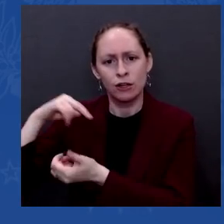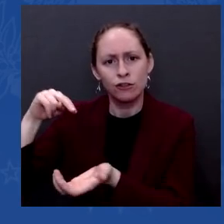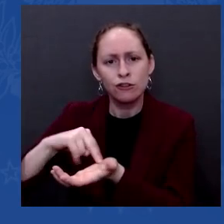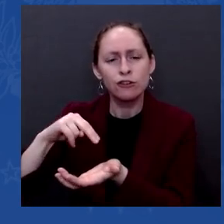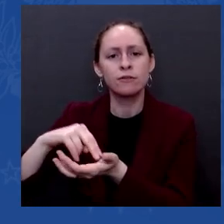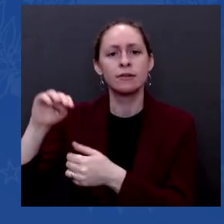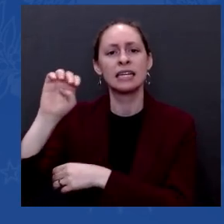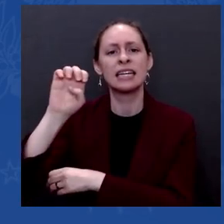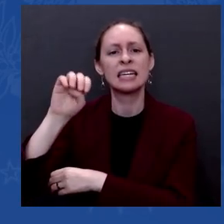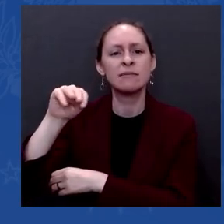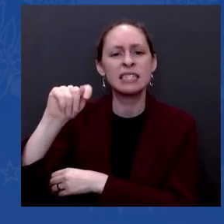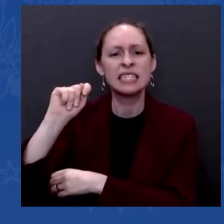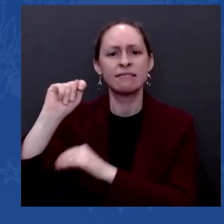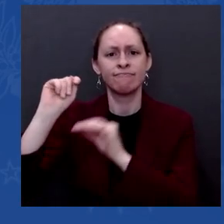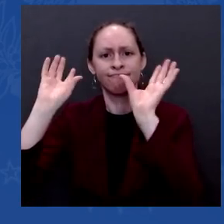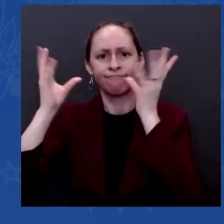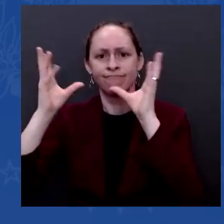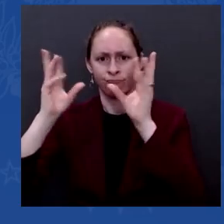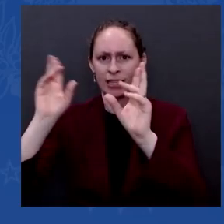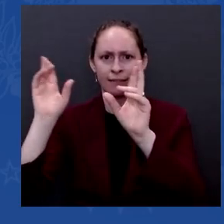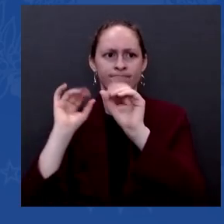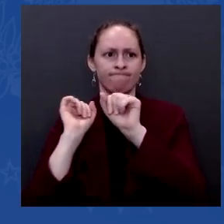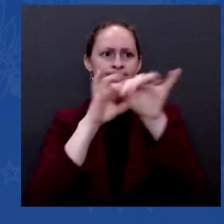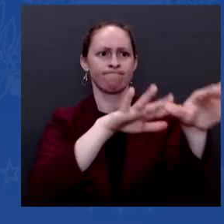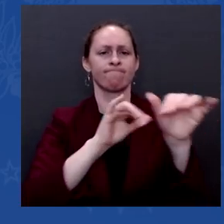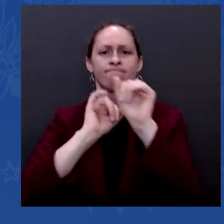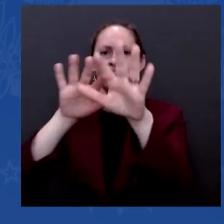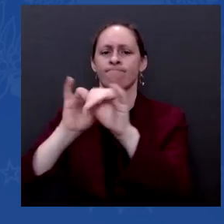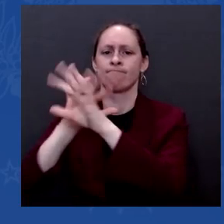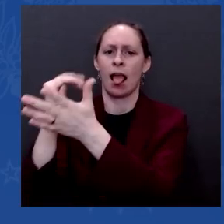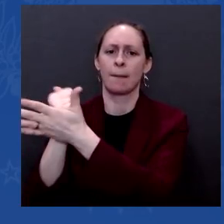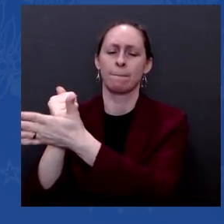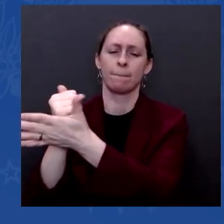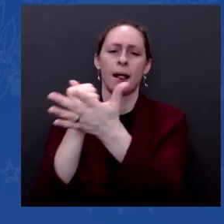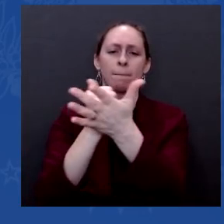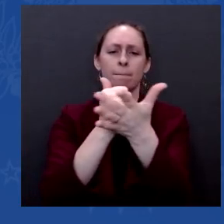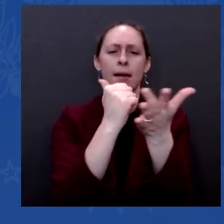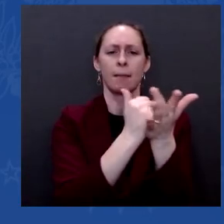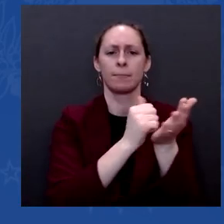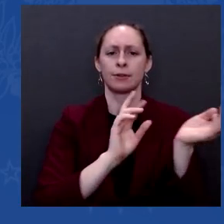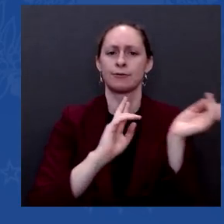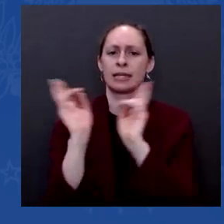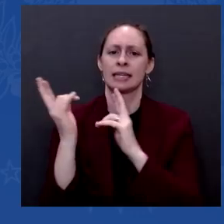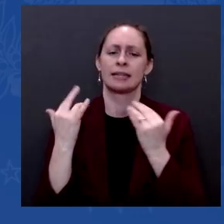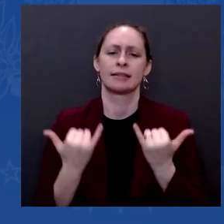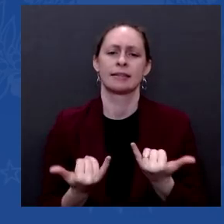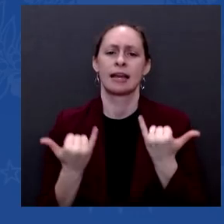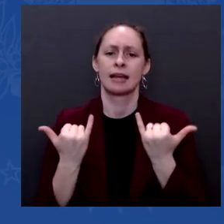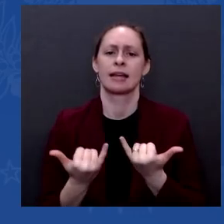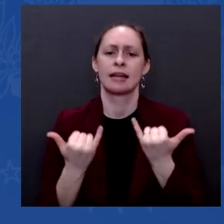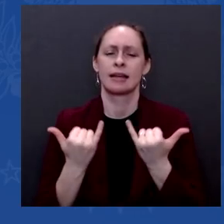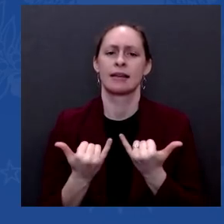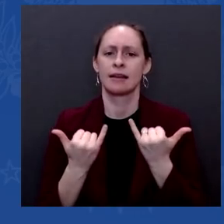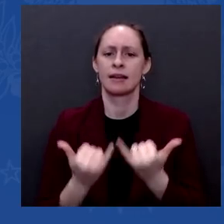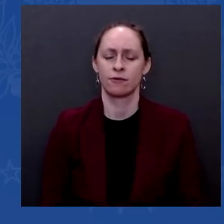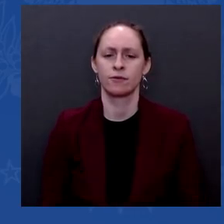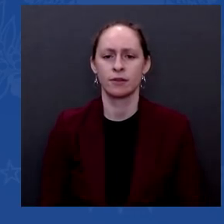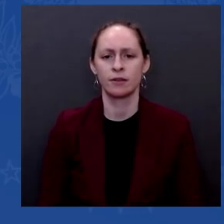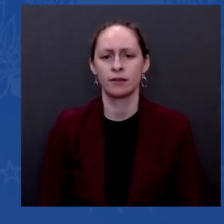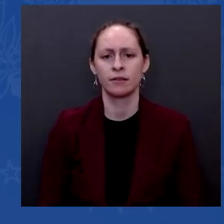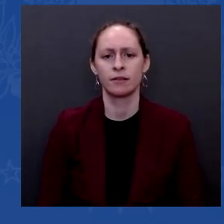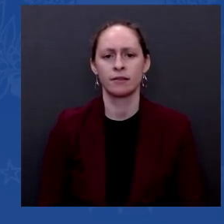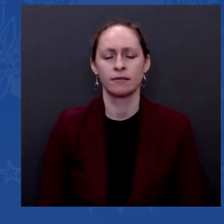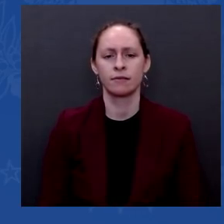organized. Nobody is ever organized a strategic operation to get as many shots in arms by opening